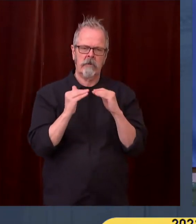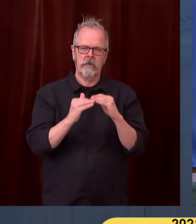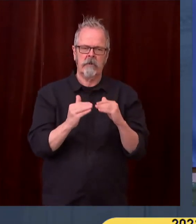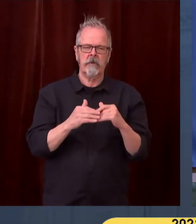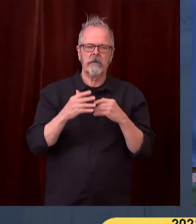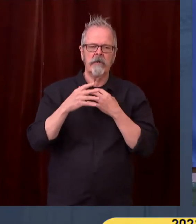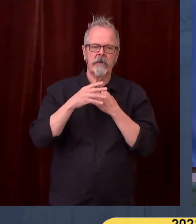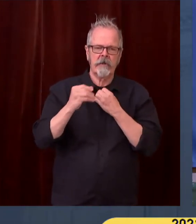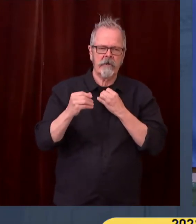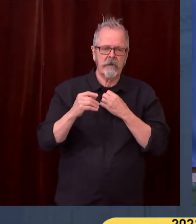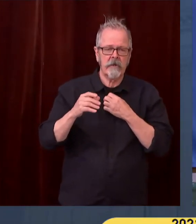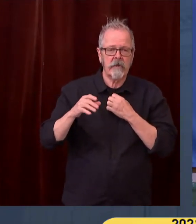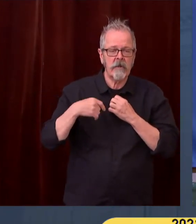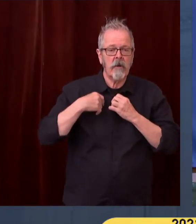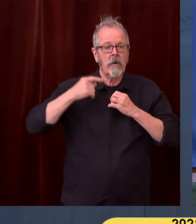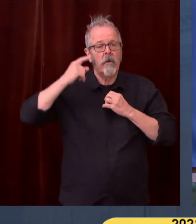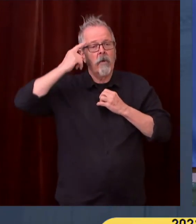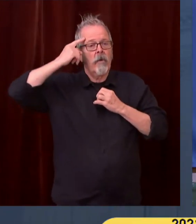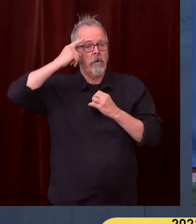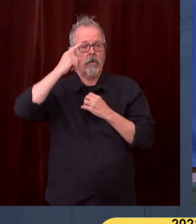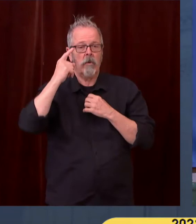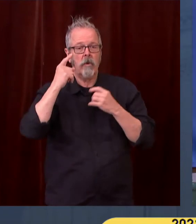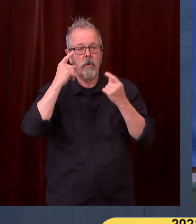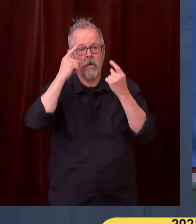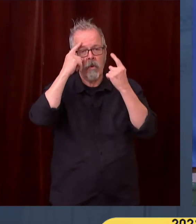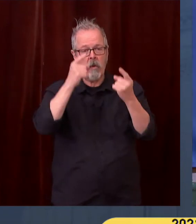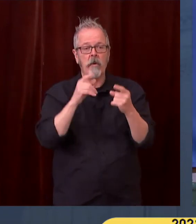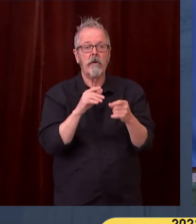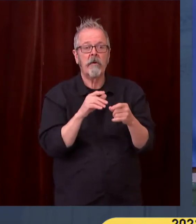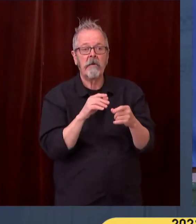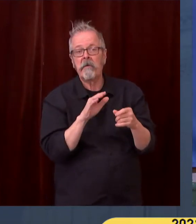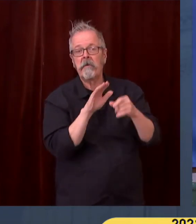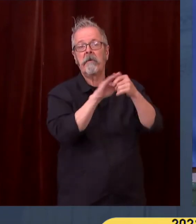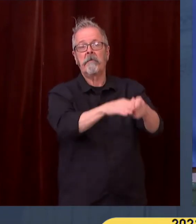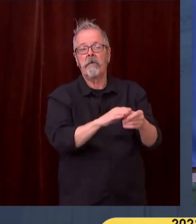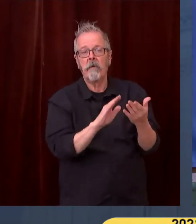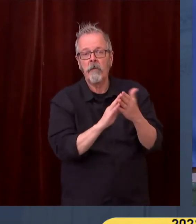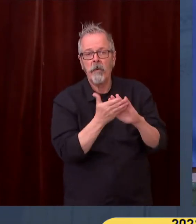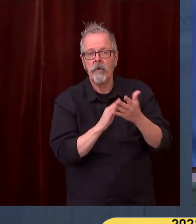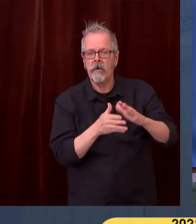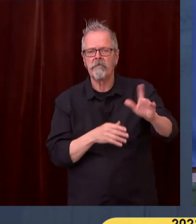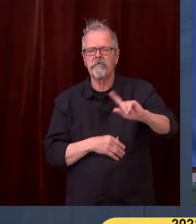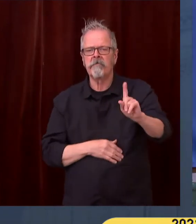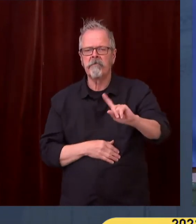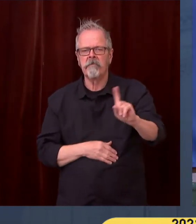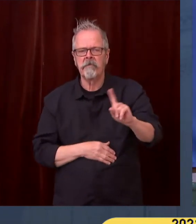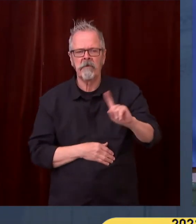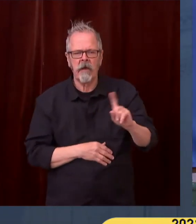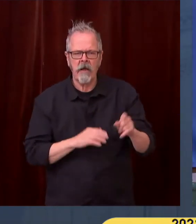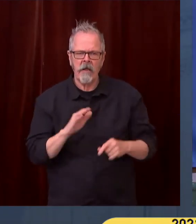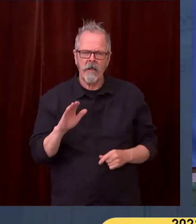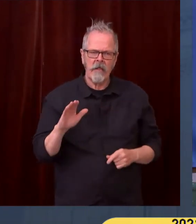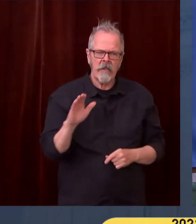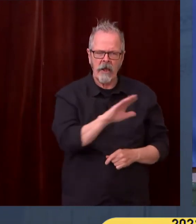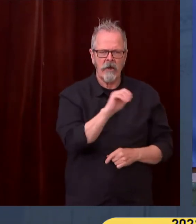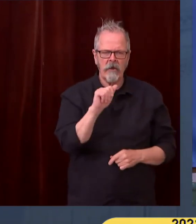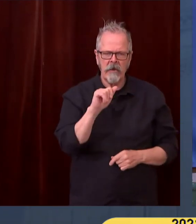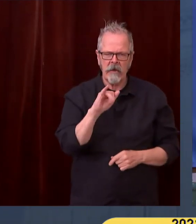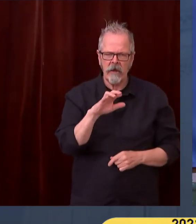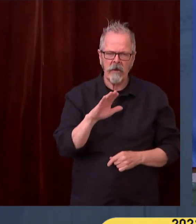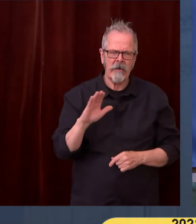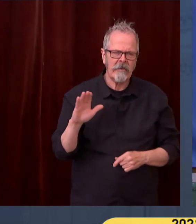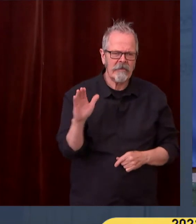disadvantaged communities, this is quite rare, I'm not sure any other state has something like this, which is very important